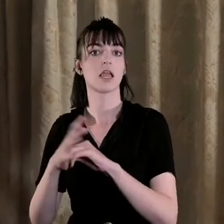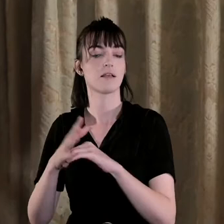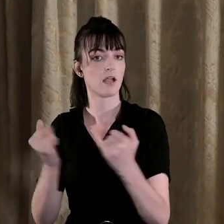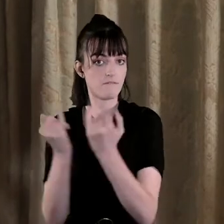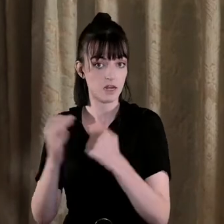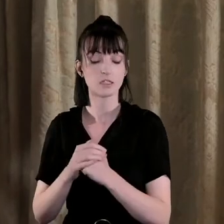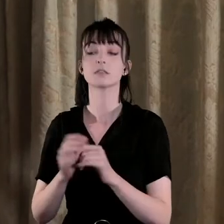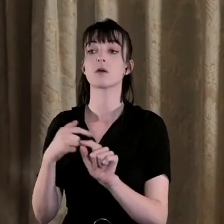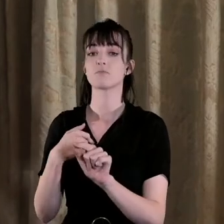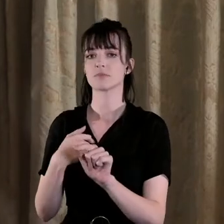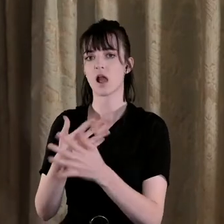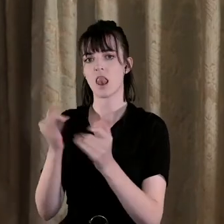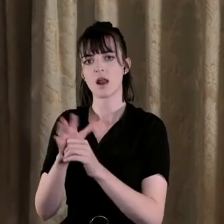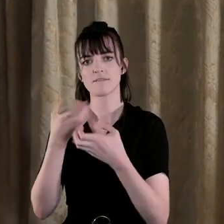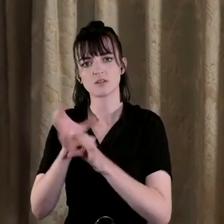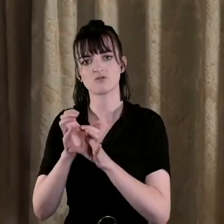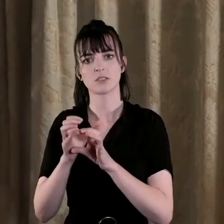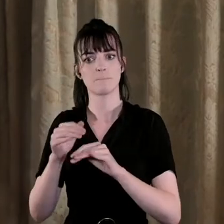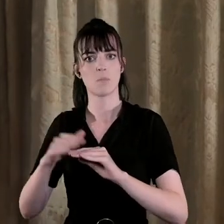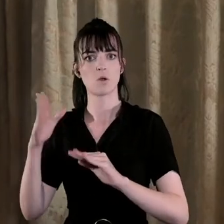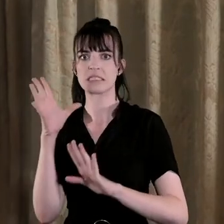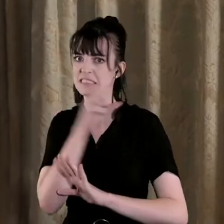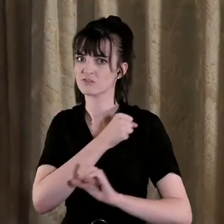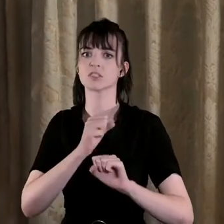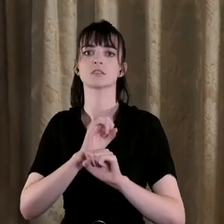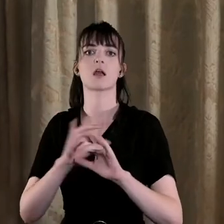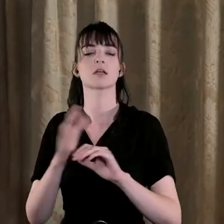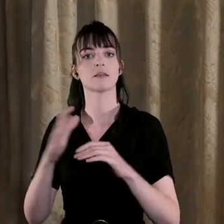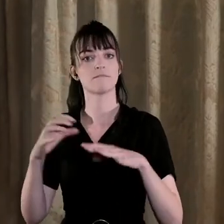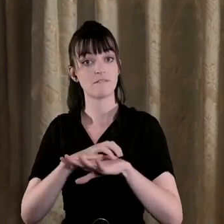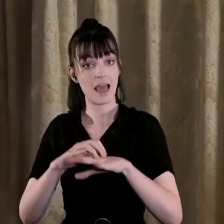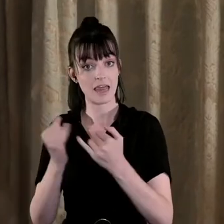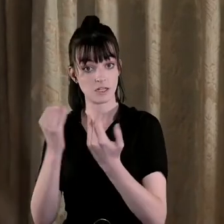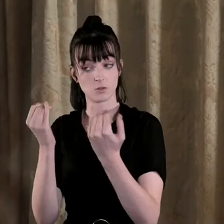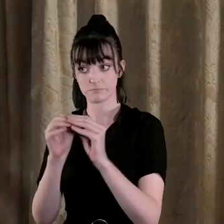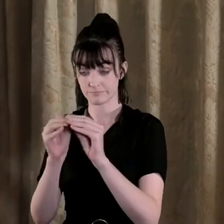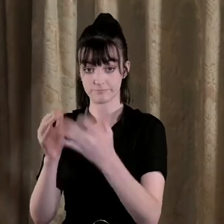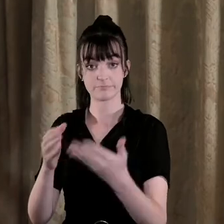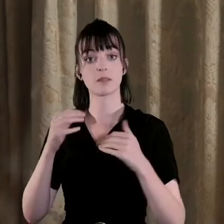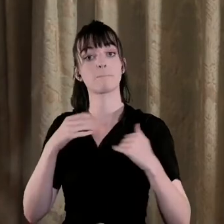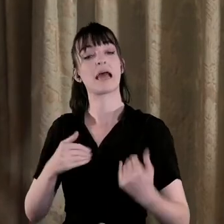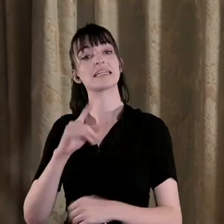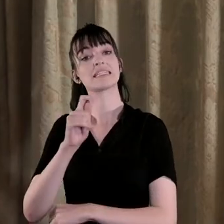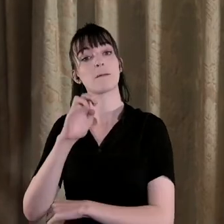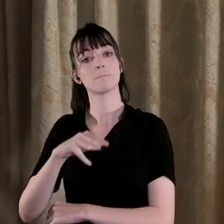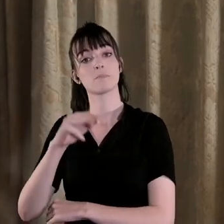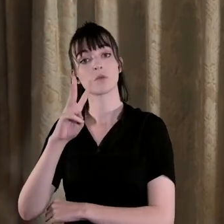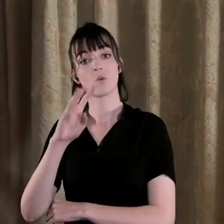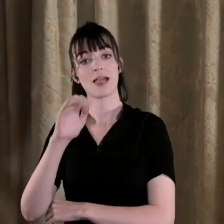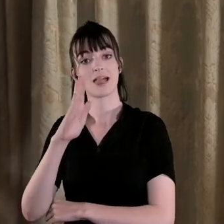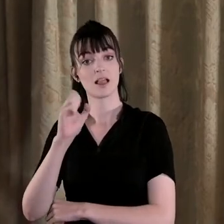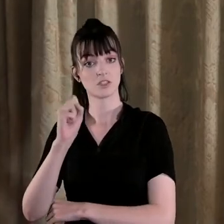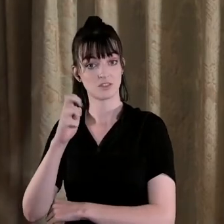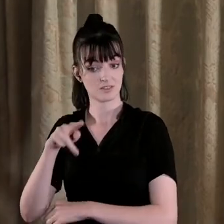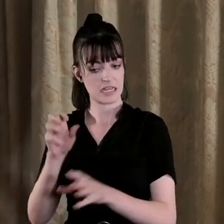to much more extreme forms of violence you mentioned Linda Tim Wilson's work one of Tim's I don't think he looked at